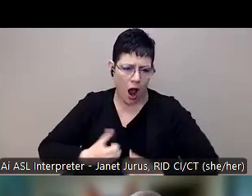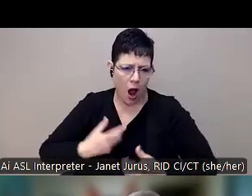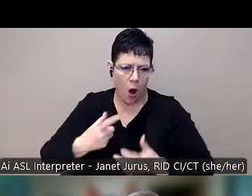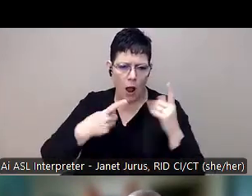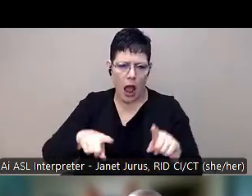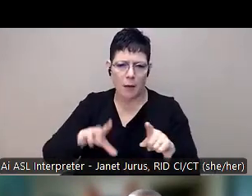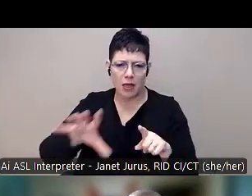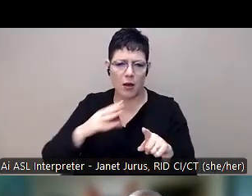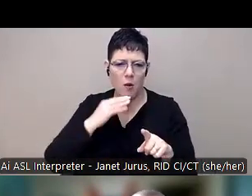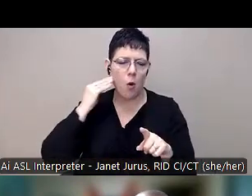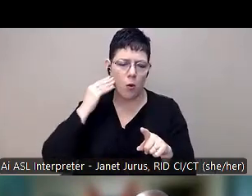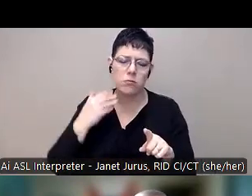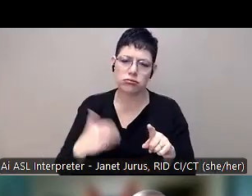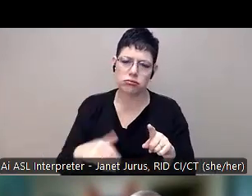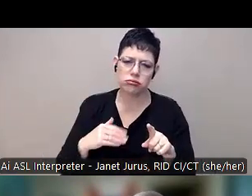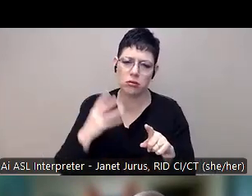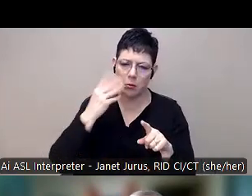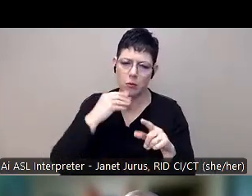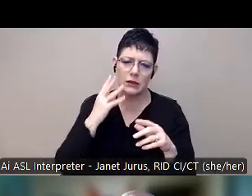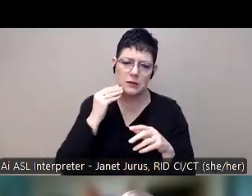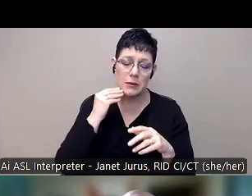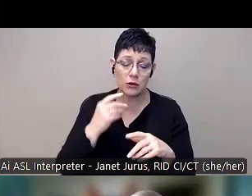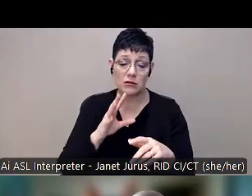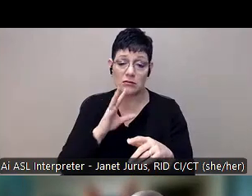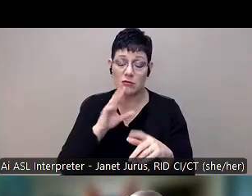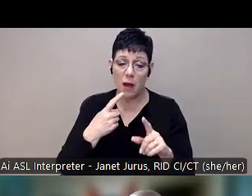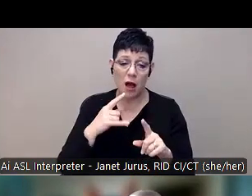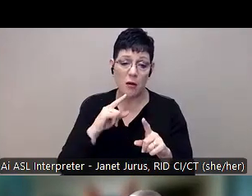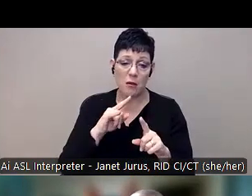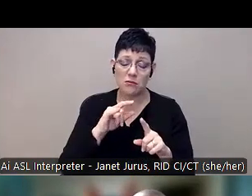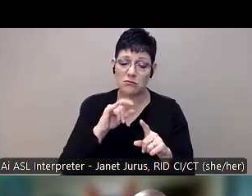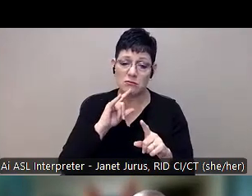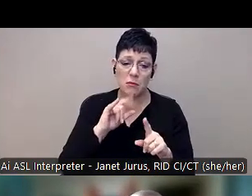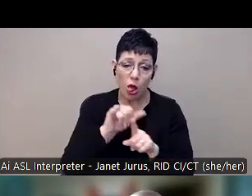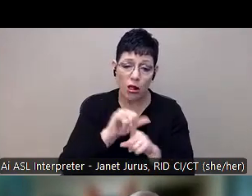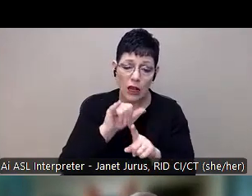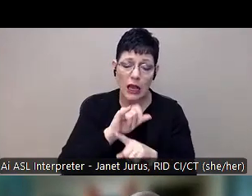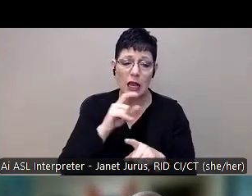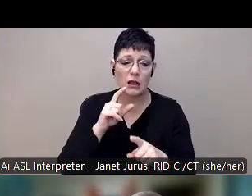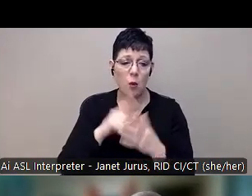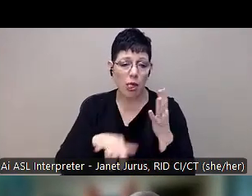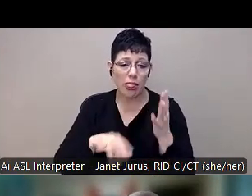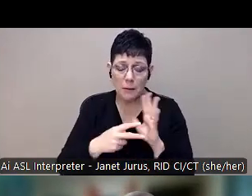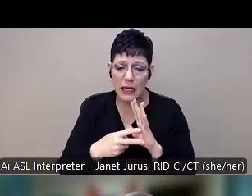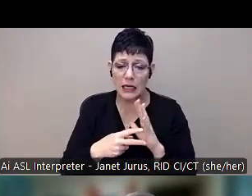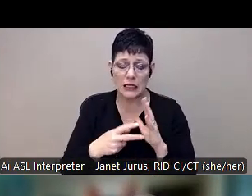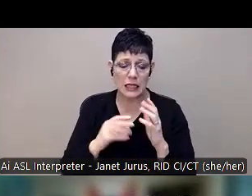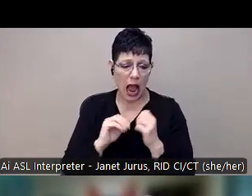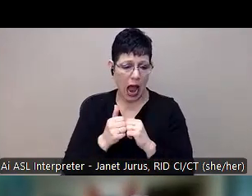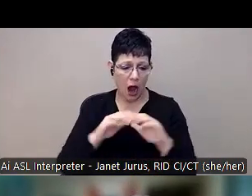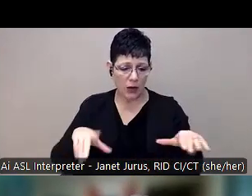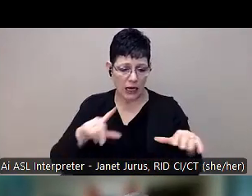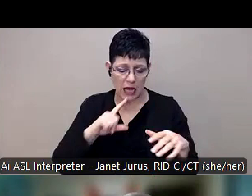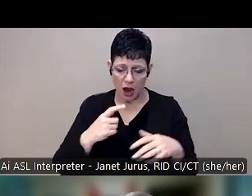just a beautiful experience. We get to talk about bullying and all sorts of ways that kids are bullied and trying to make respect